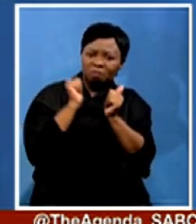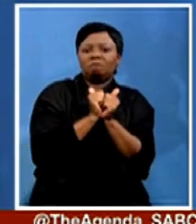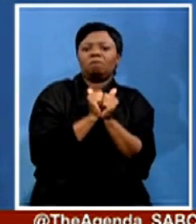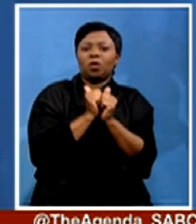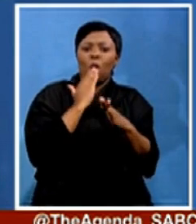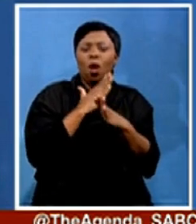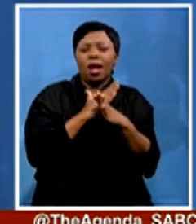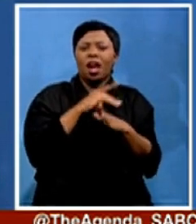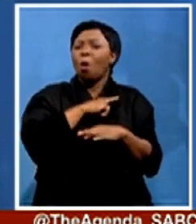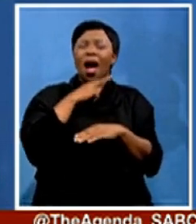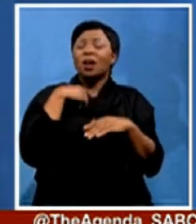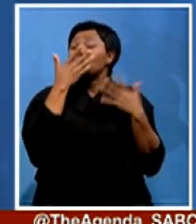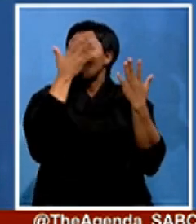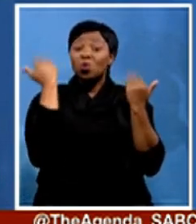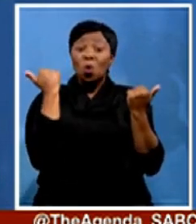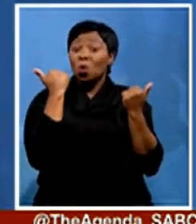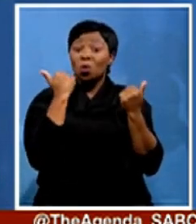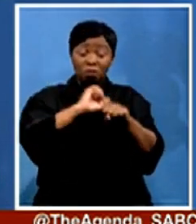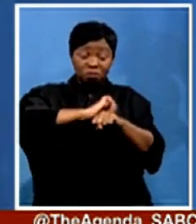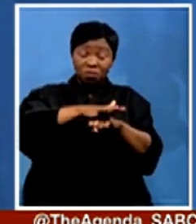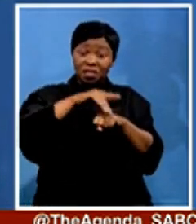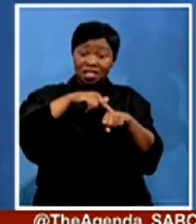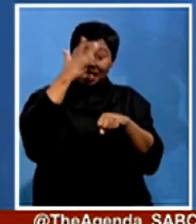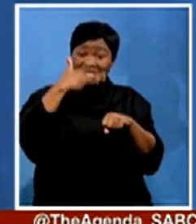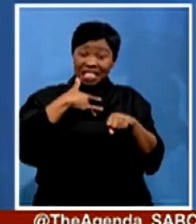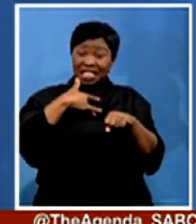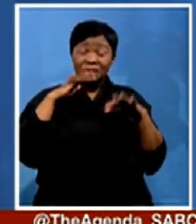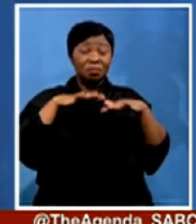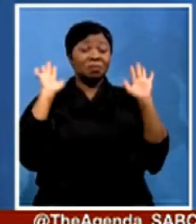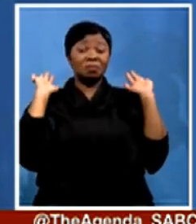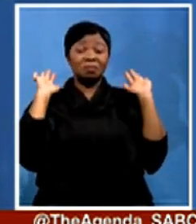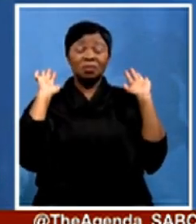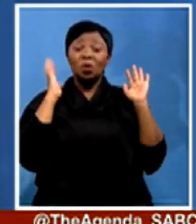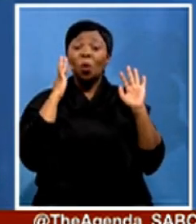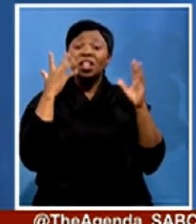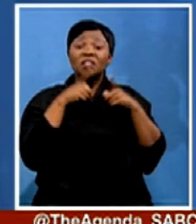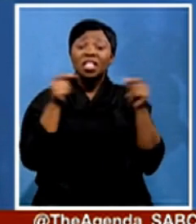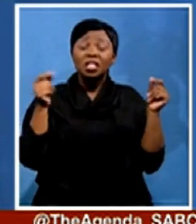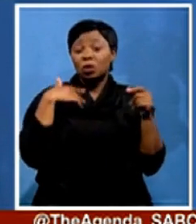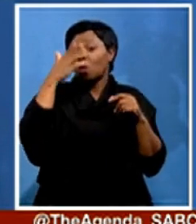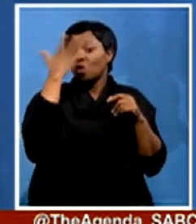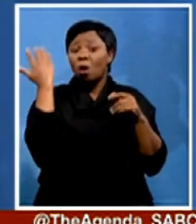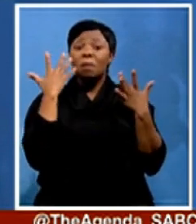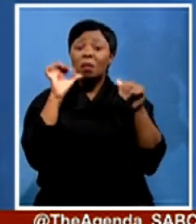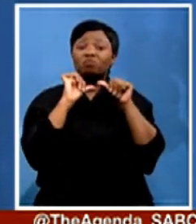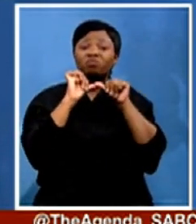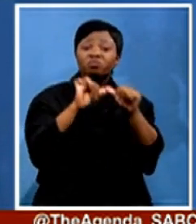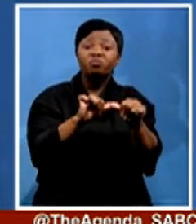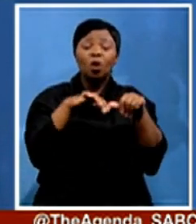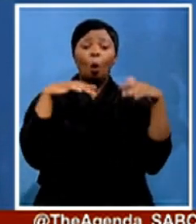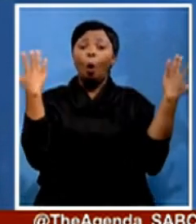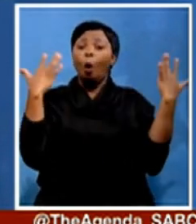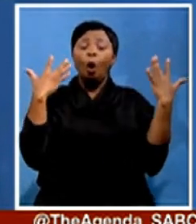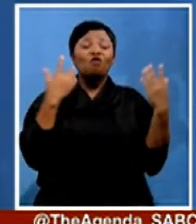is going to let go. It may remain with us. It may be a new way of life forever, but we need